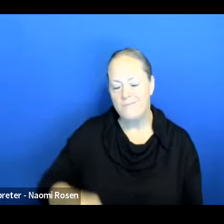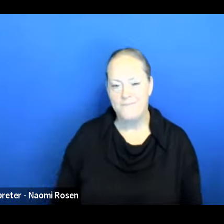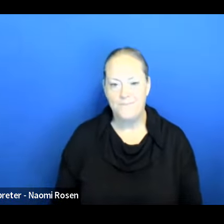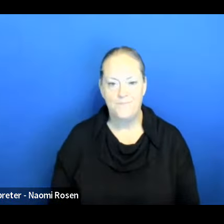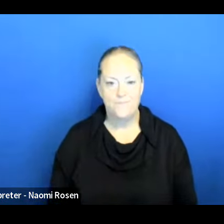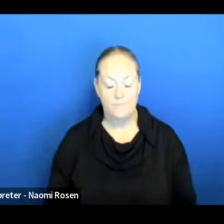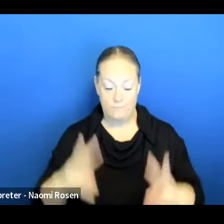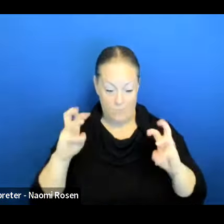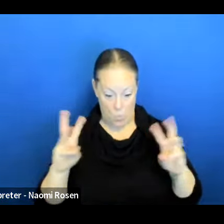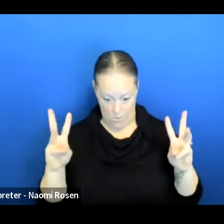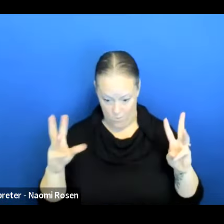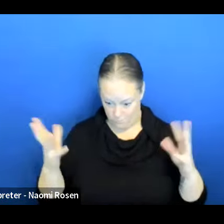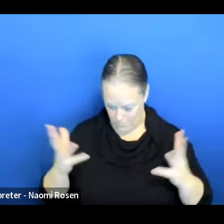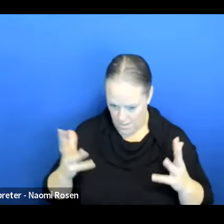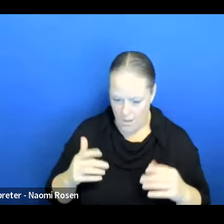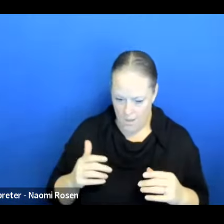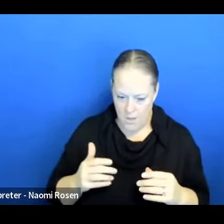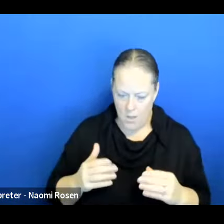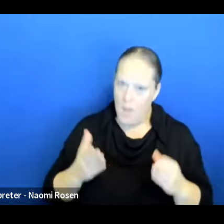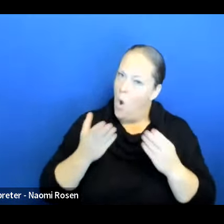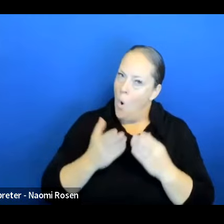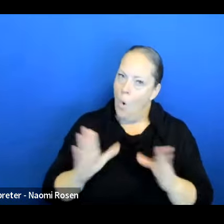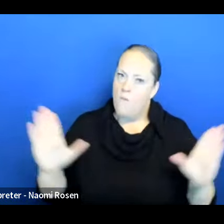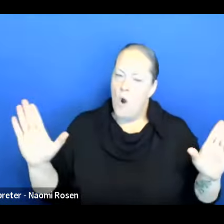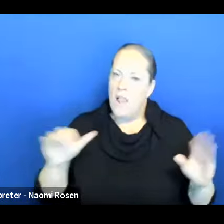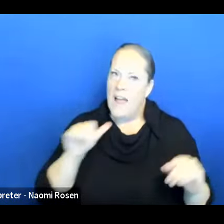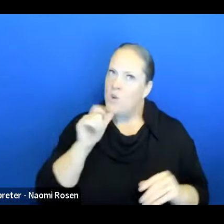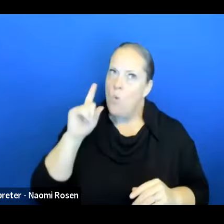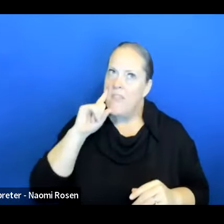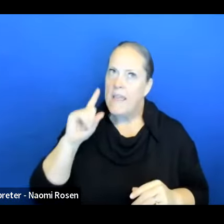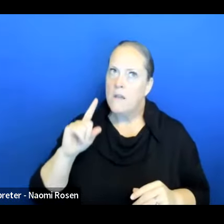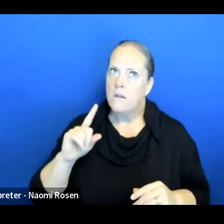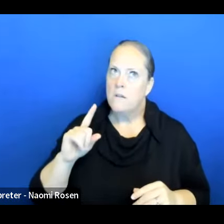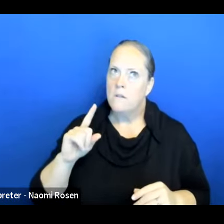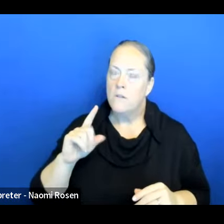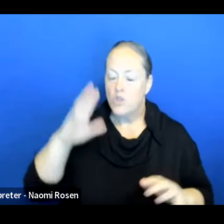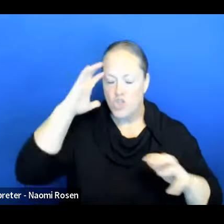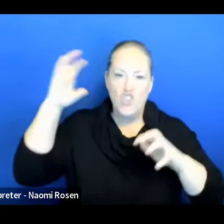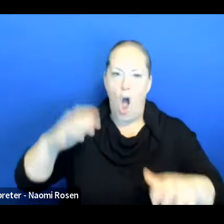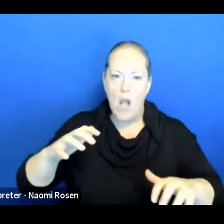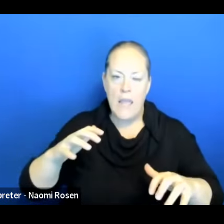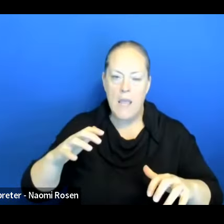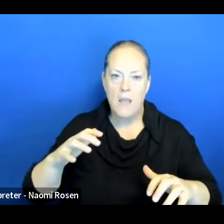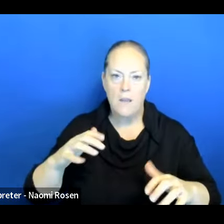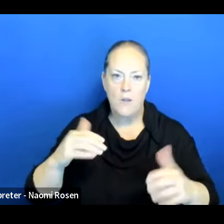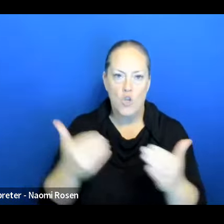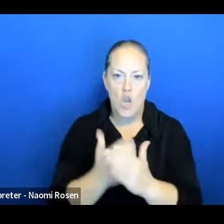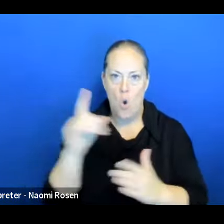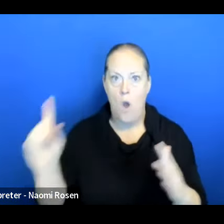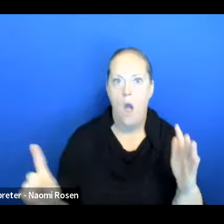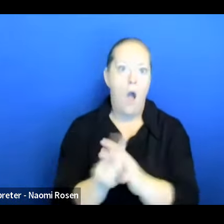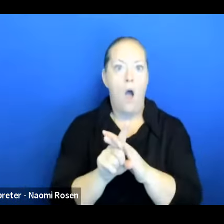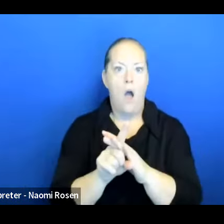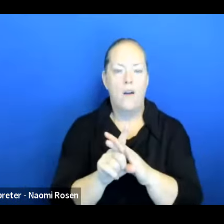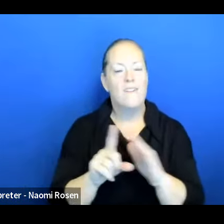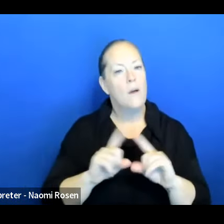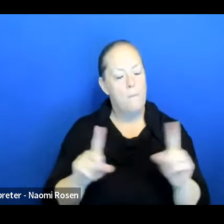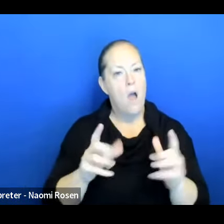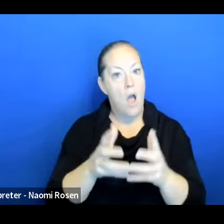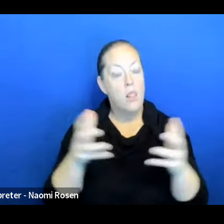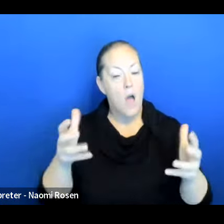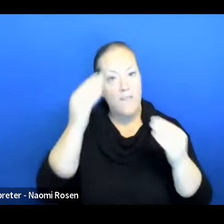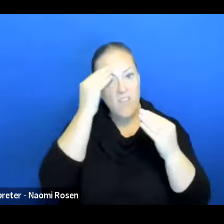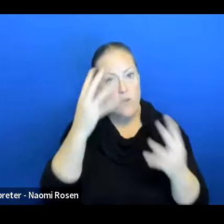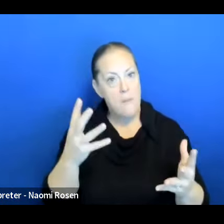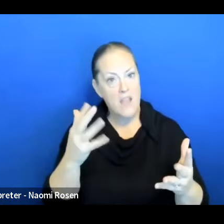Um, so overall, I wouldn't say that there was anything that was shocking or surprising, but it was a wealth of information and